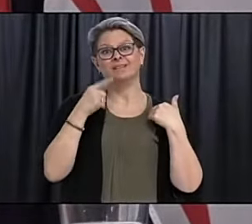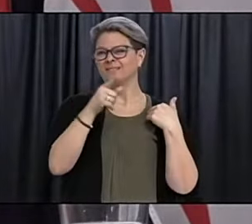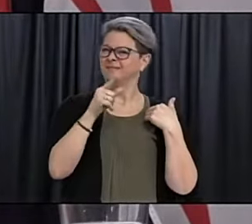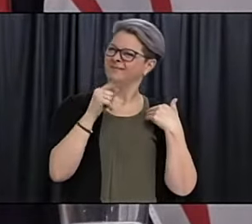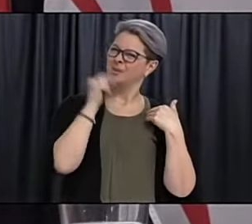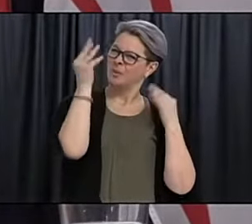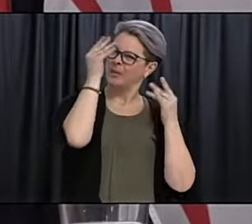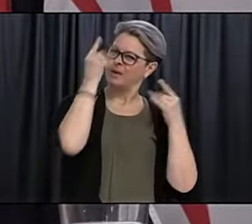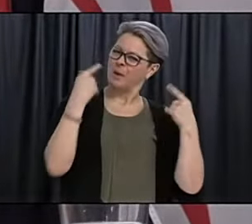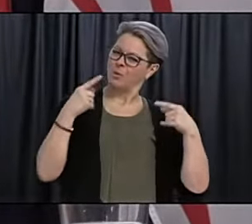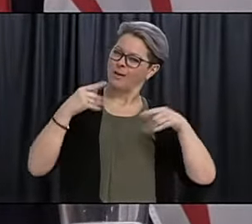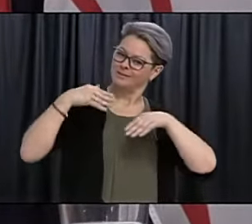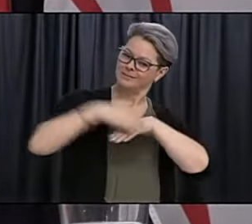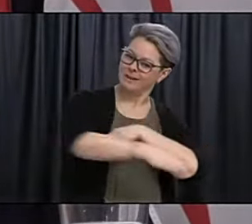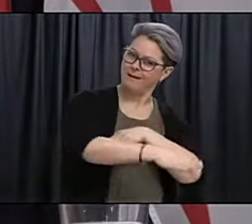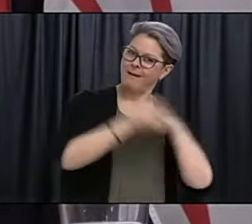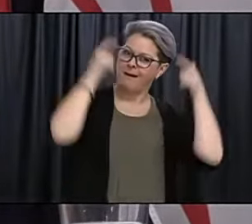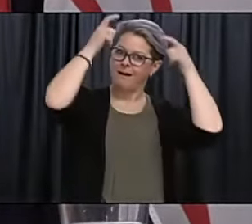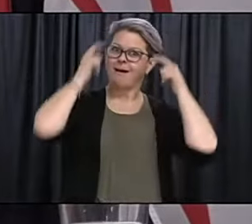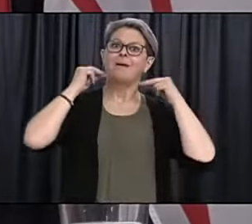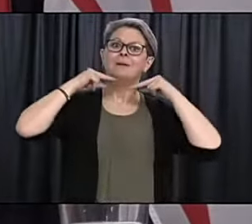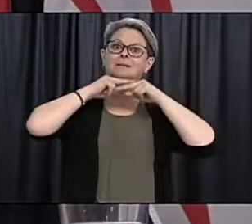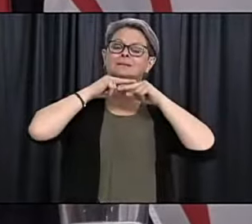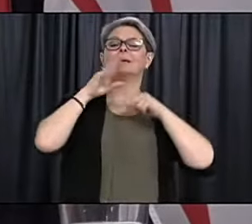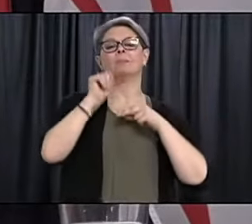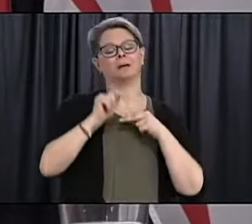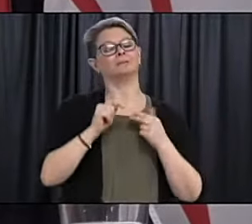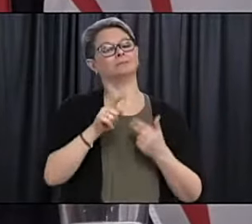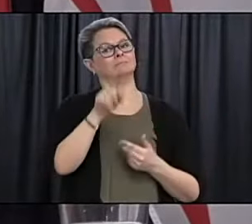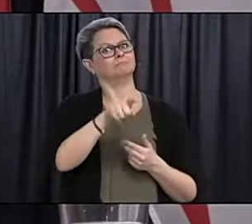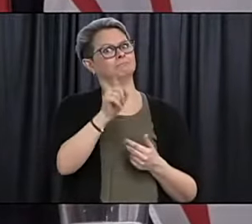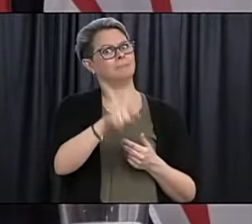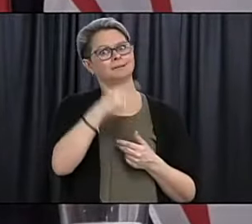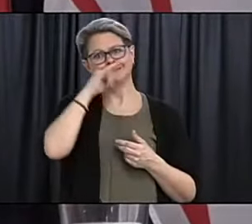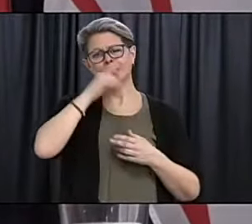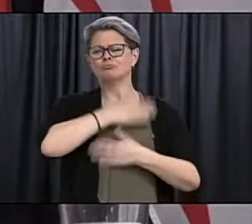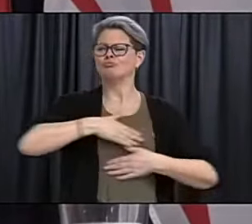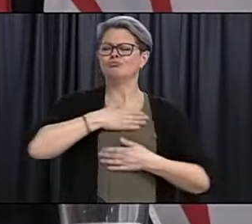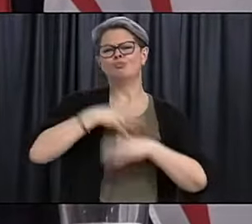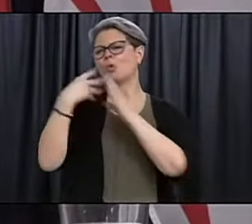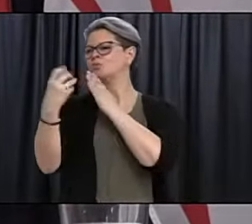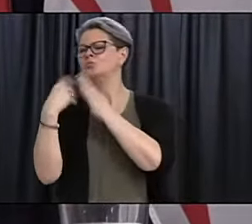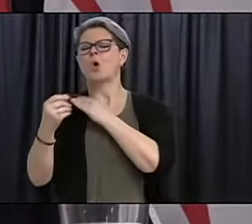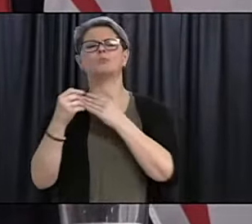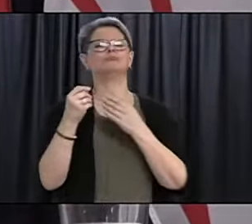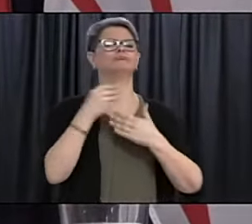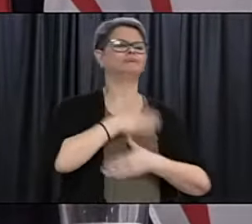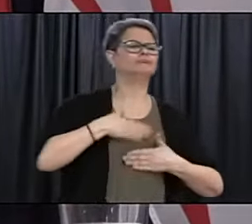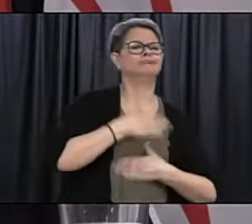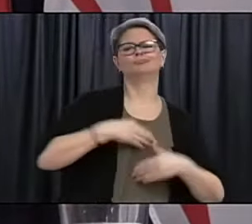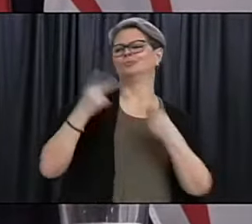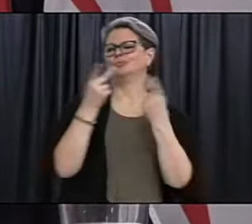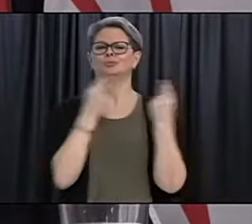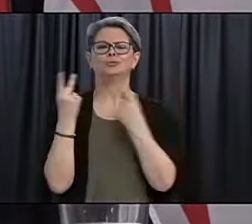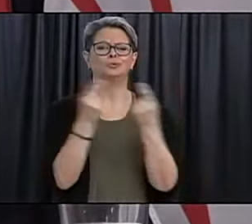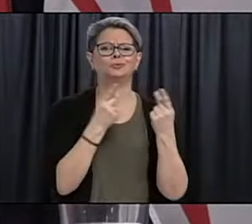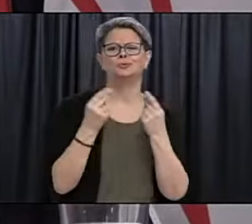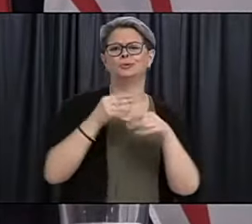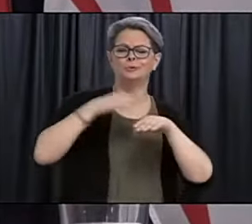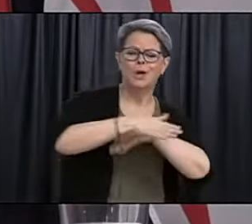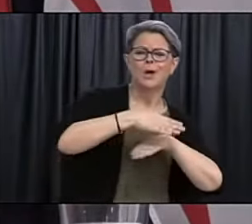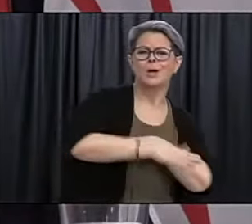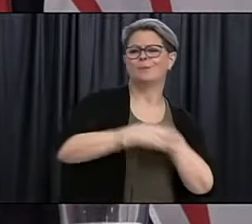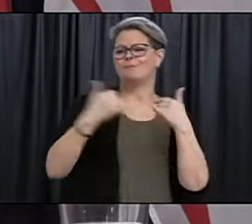when it comes, to sliding, but, um, I know kids are out and enjoying the outdoors and being healthy and that's great. Uh,